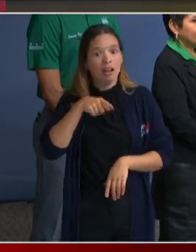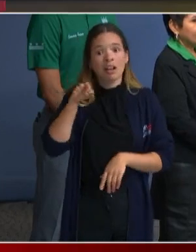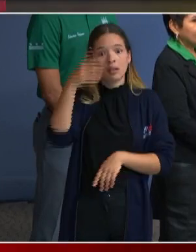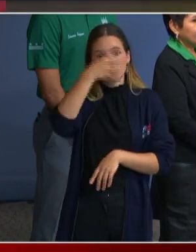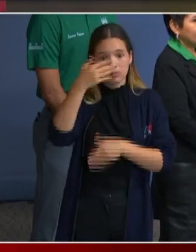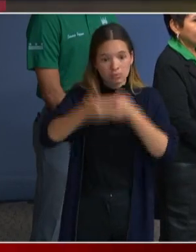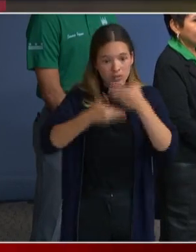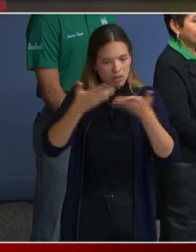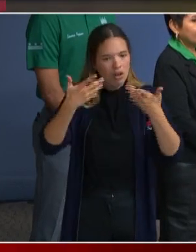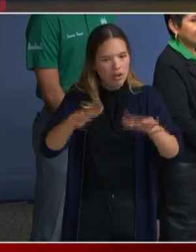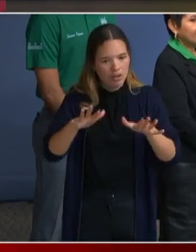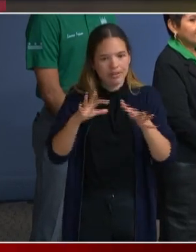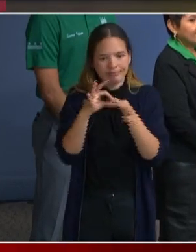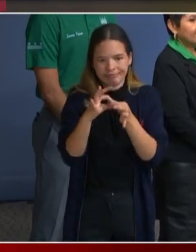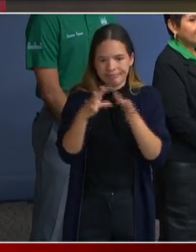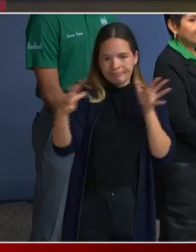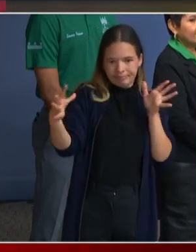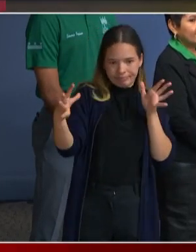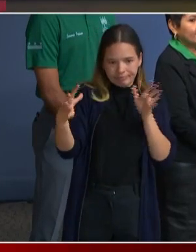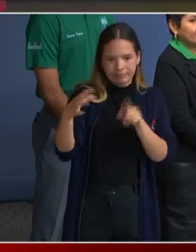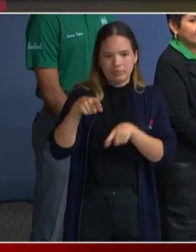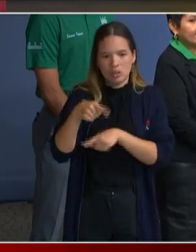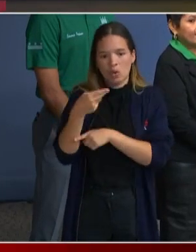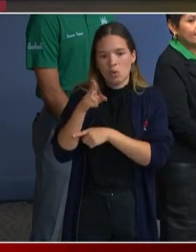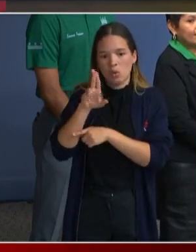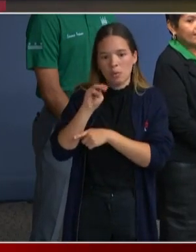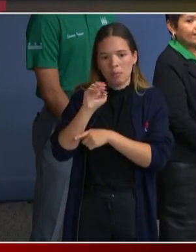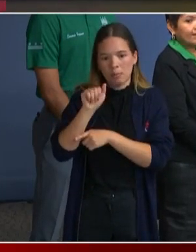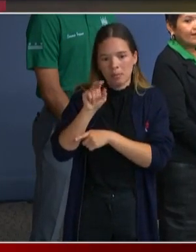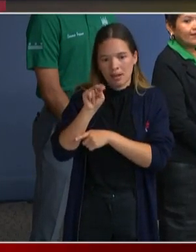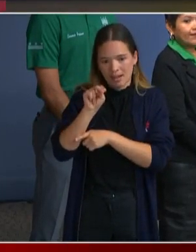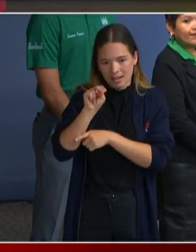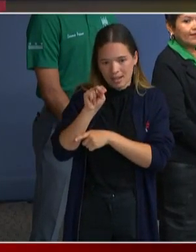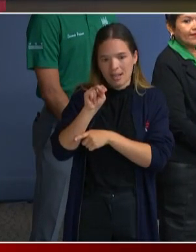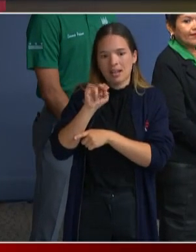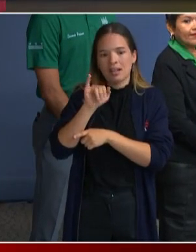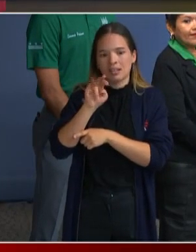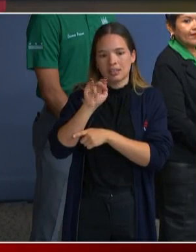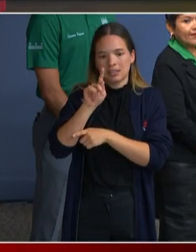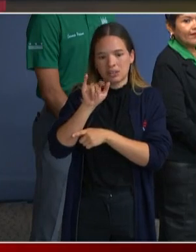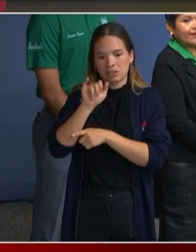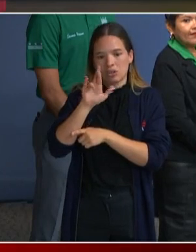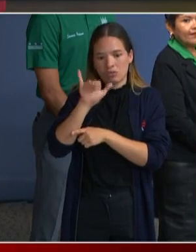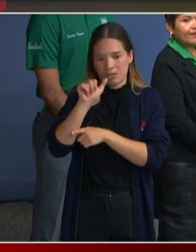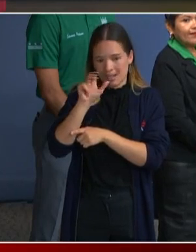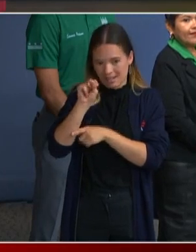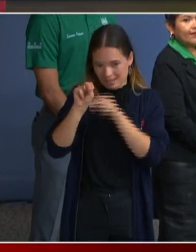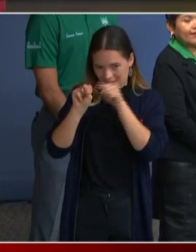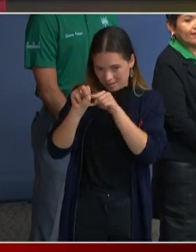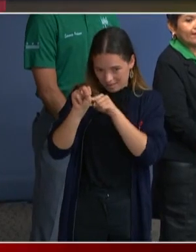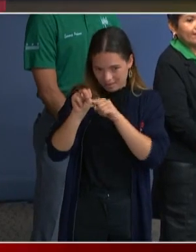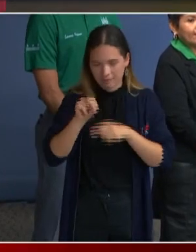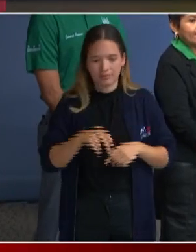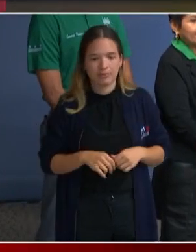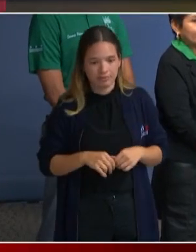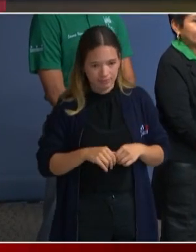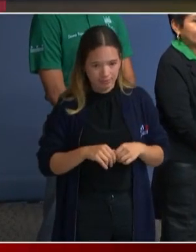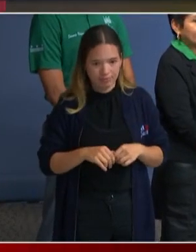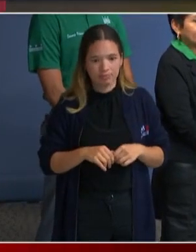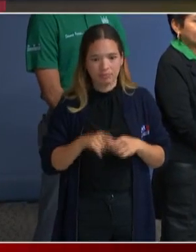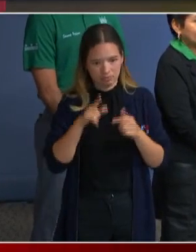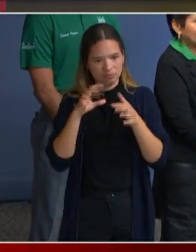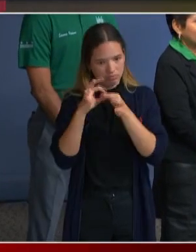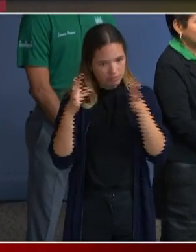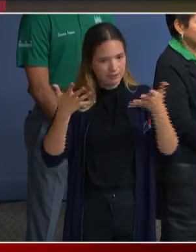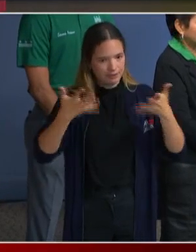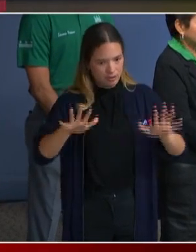humanitarian parole with a date to appear in immigration court. So after being released to